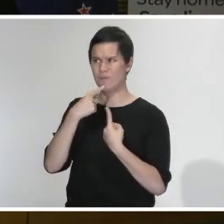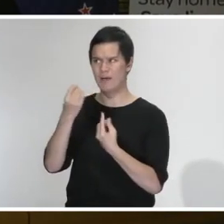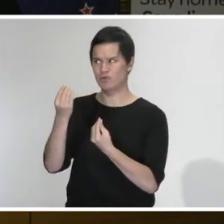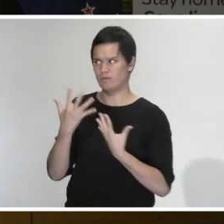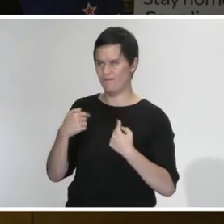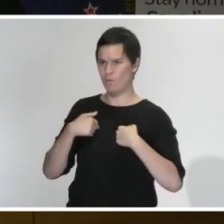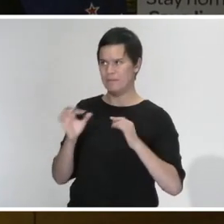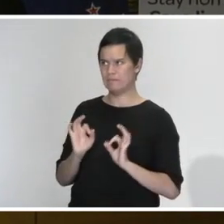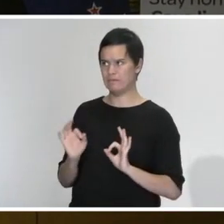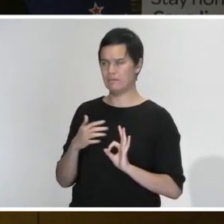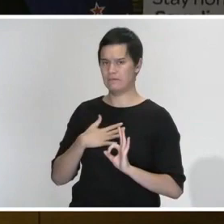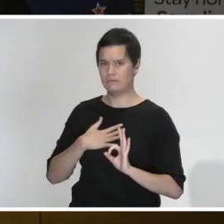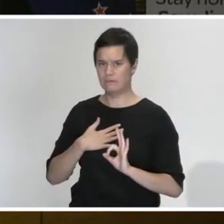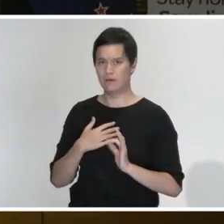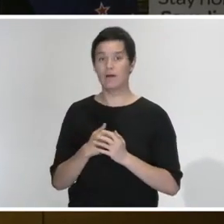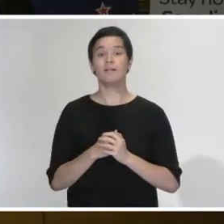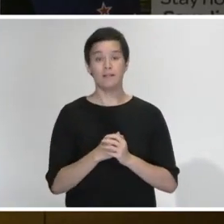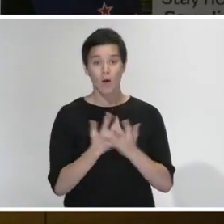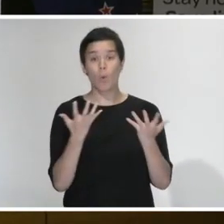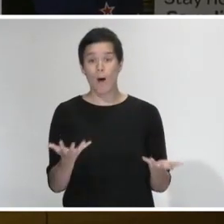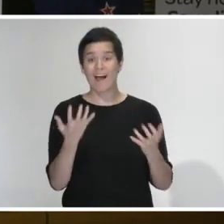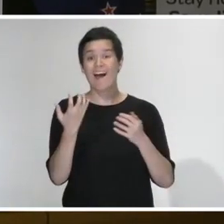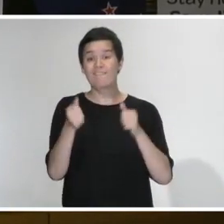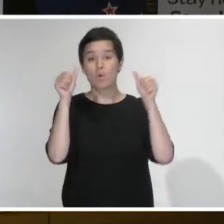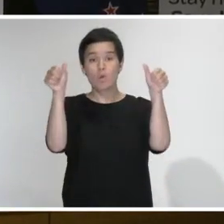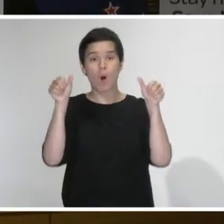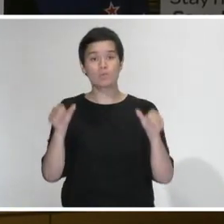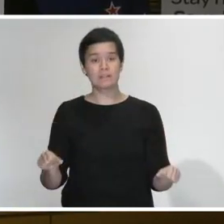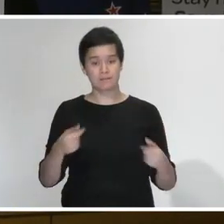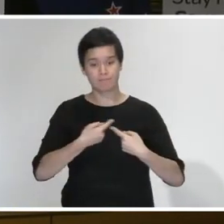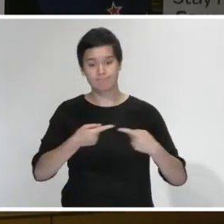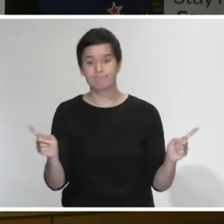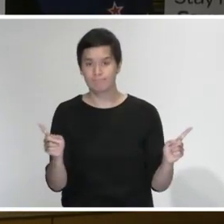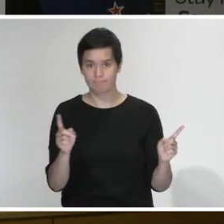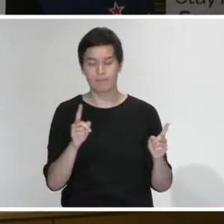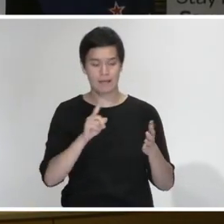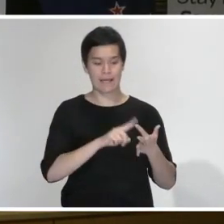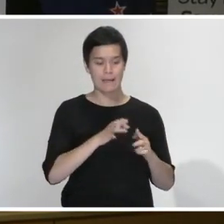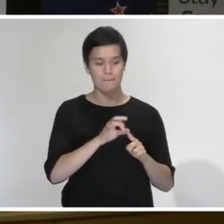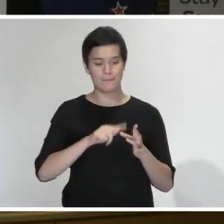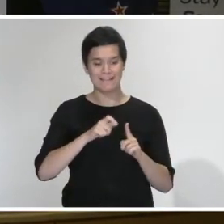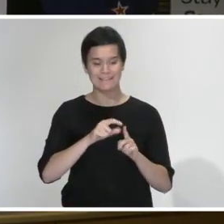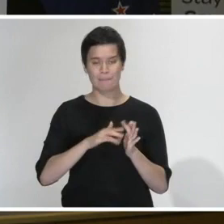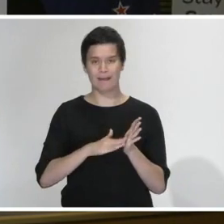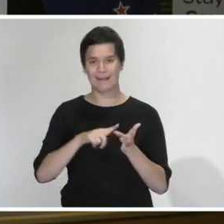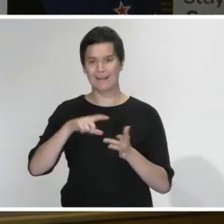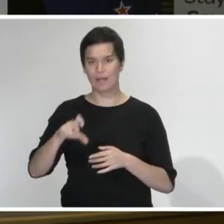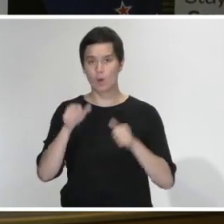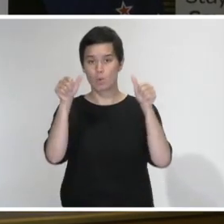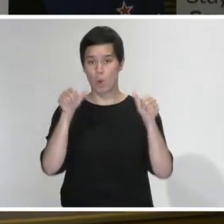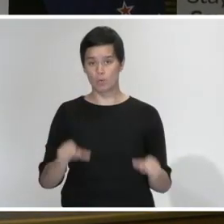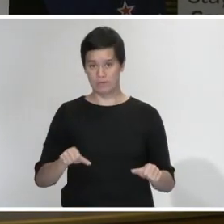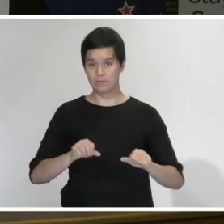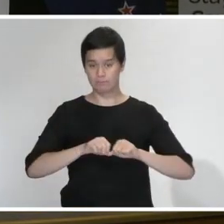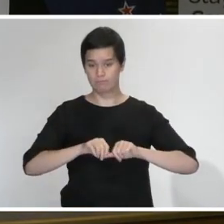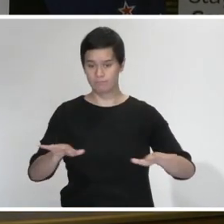what's happening with their So under the epidemic notices, we've had the ability to make sure that people, through no fault of their own, were in a